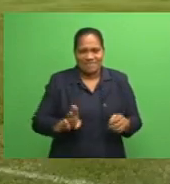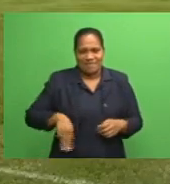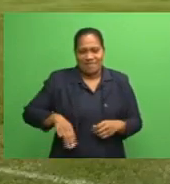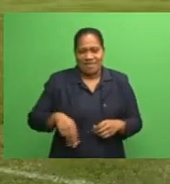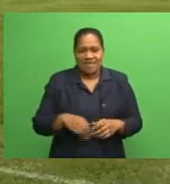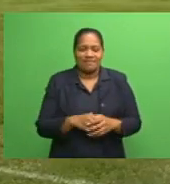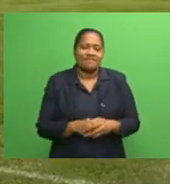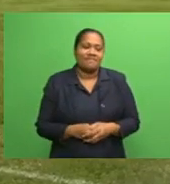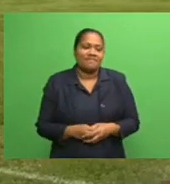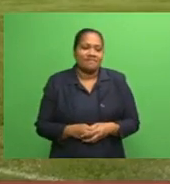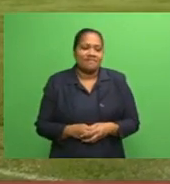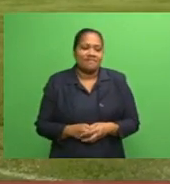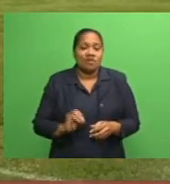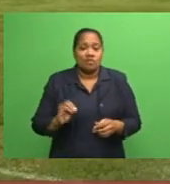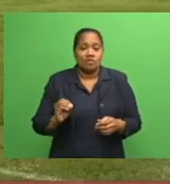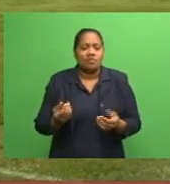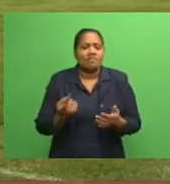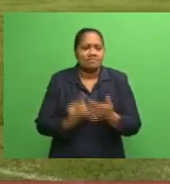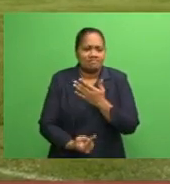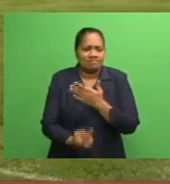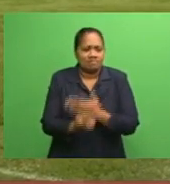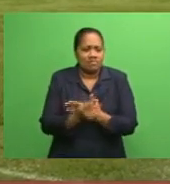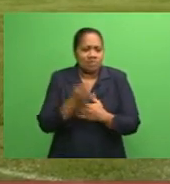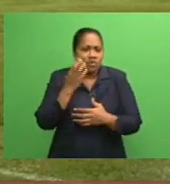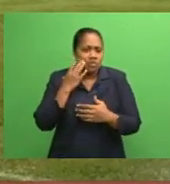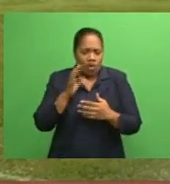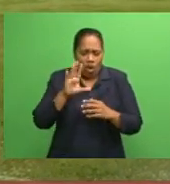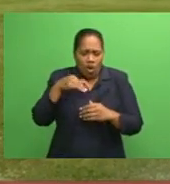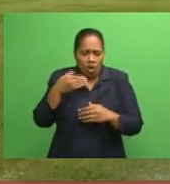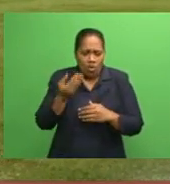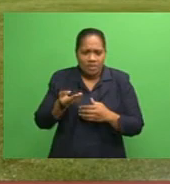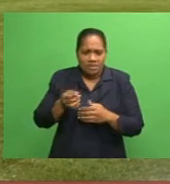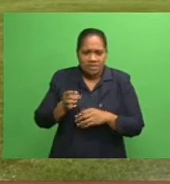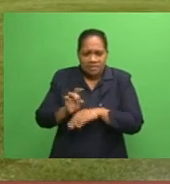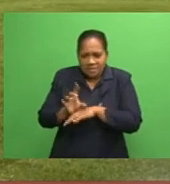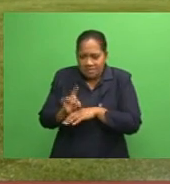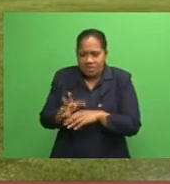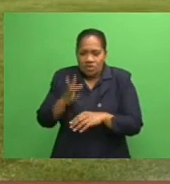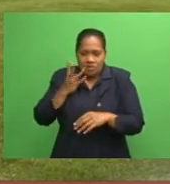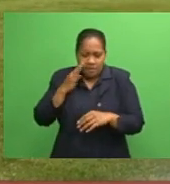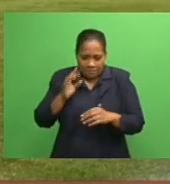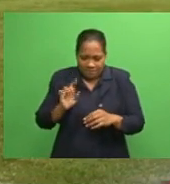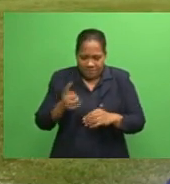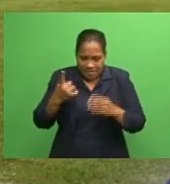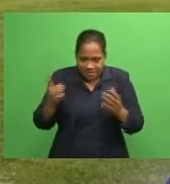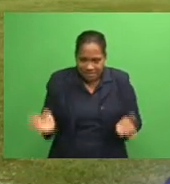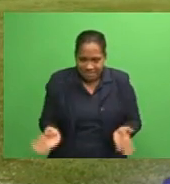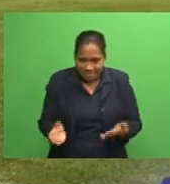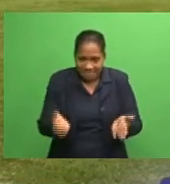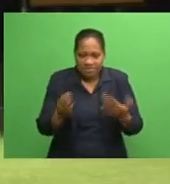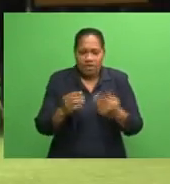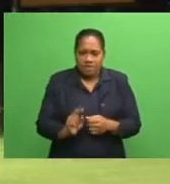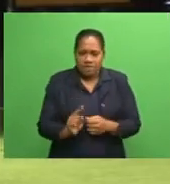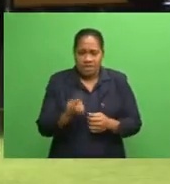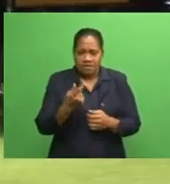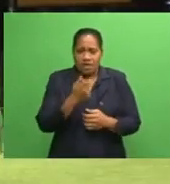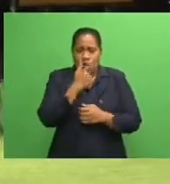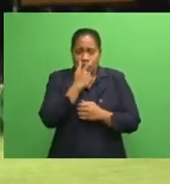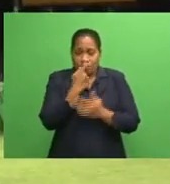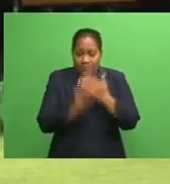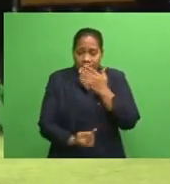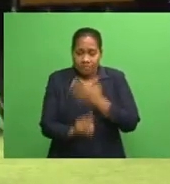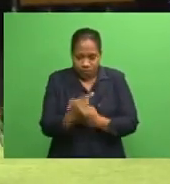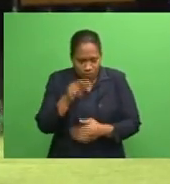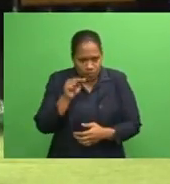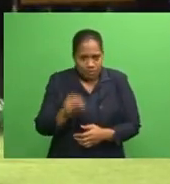We briefed them whenever Bar starts playing. From the first whistle, go on and then you need to keep the shape. I